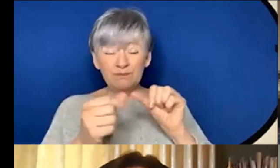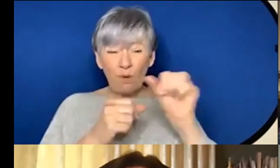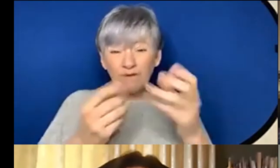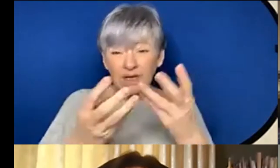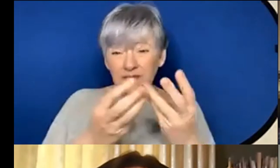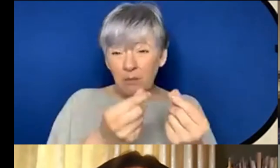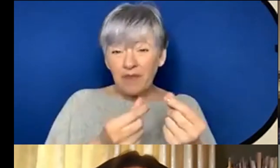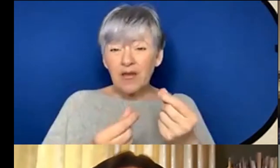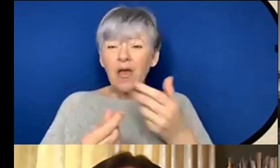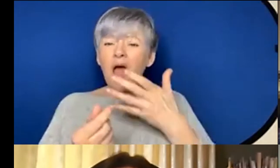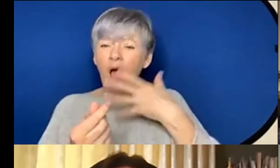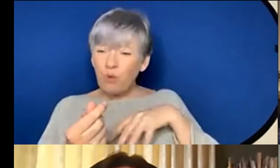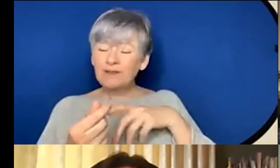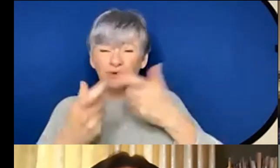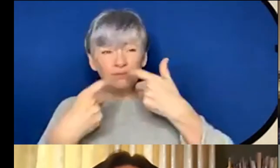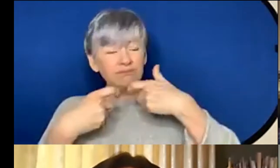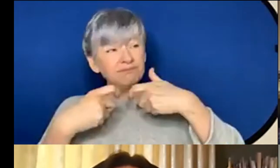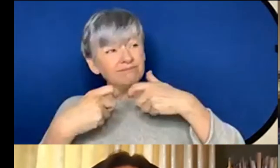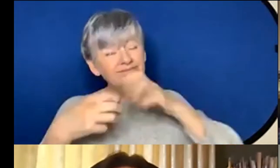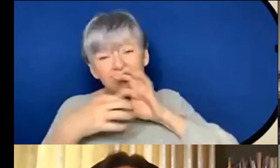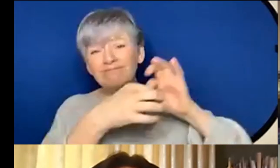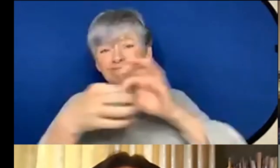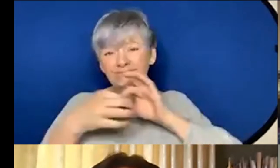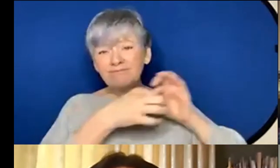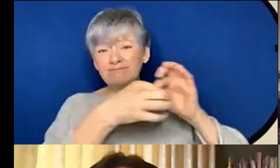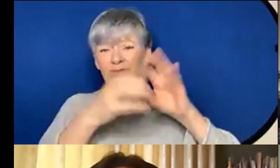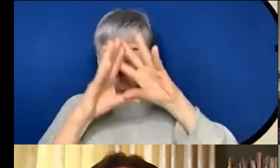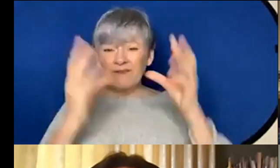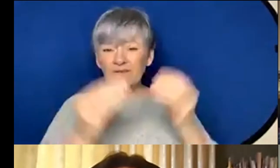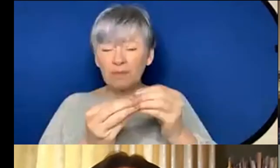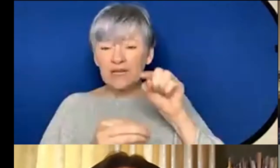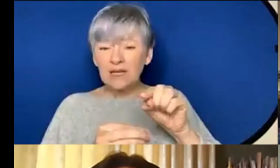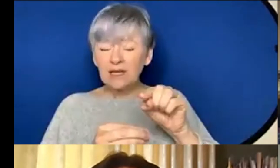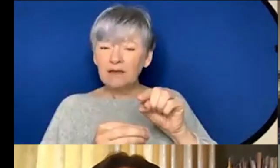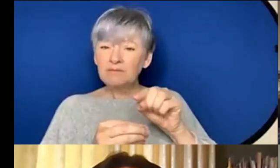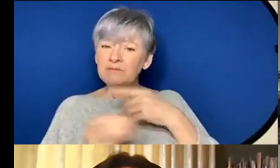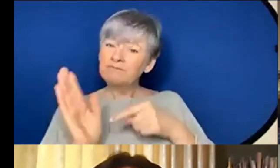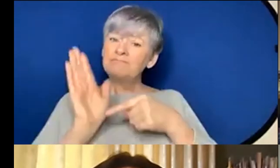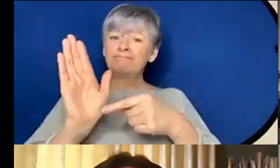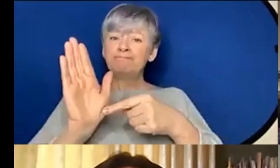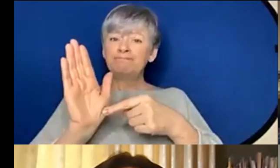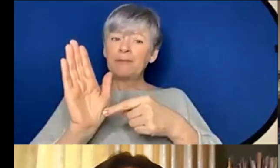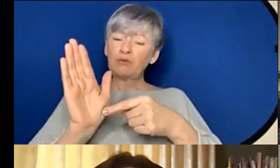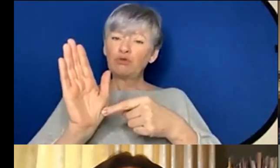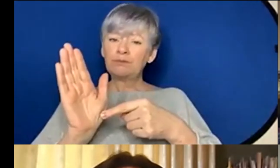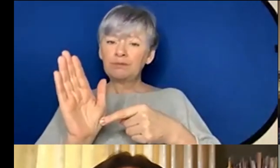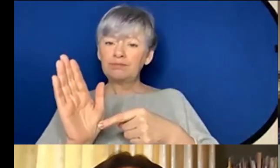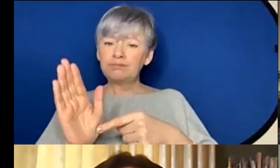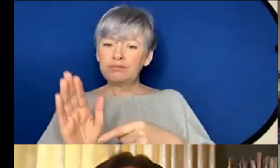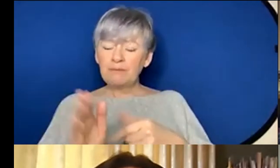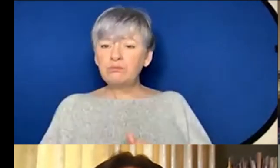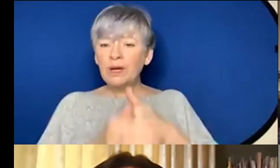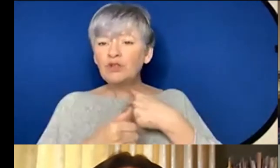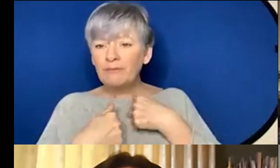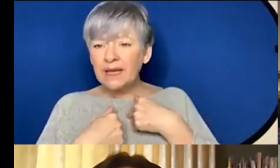want to I want to get on with everybody really I want to put on a good impression for everybody and it's just the fact that I have to actually then fight